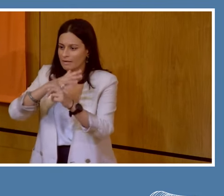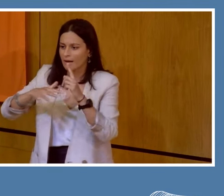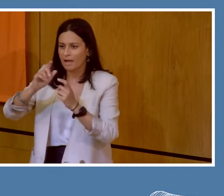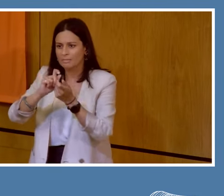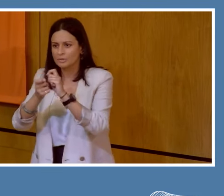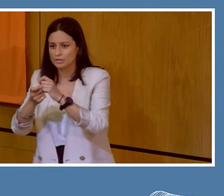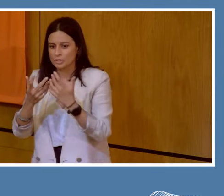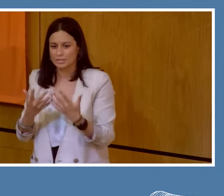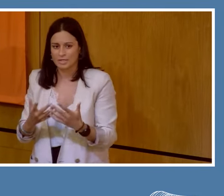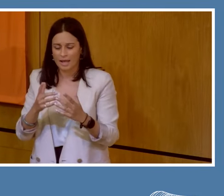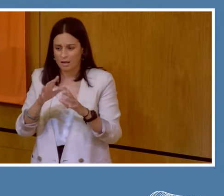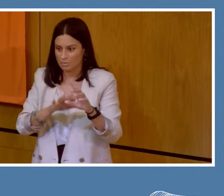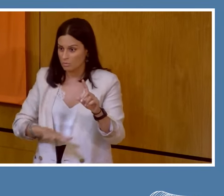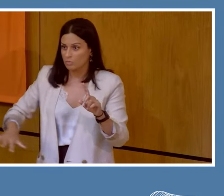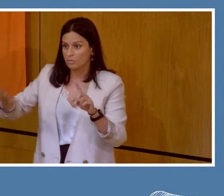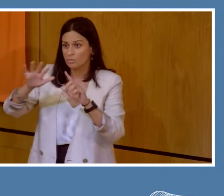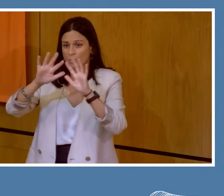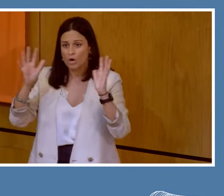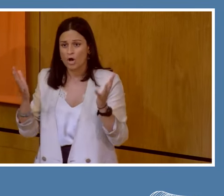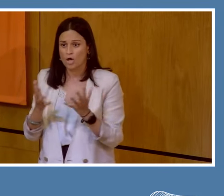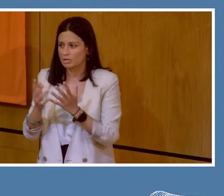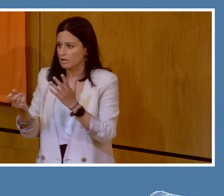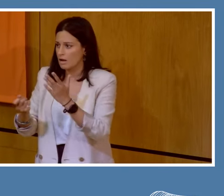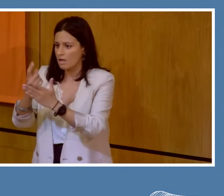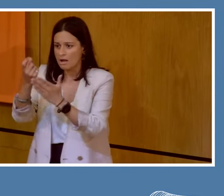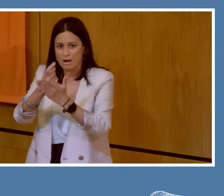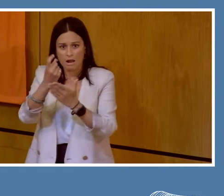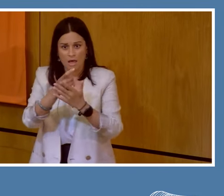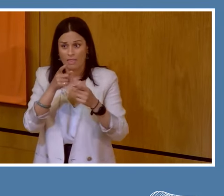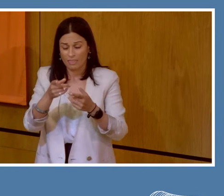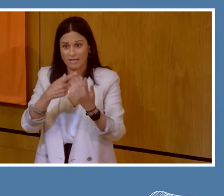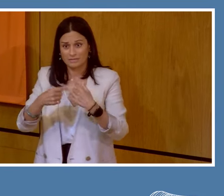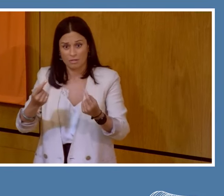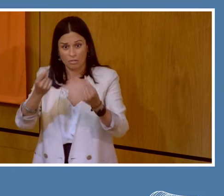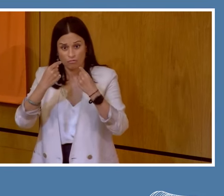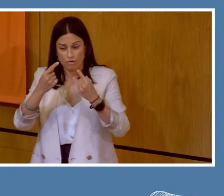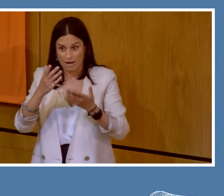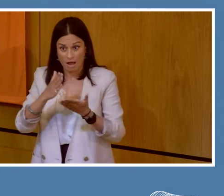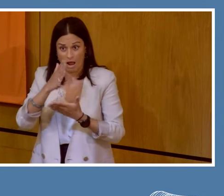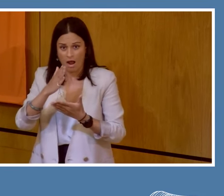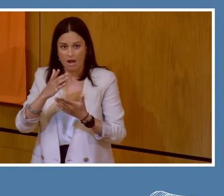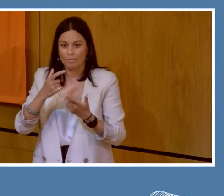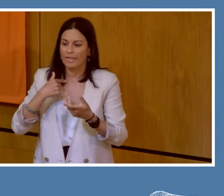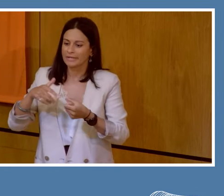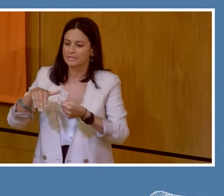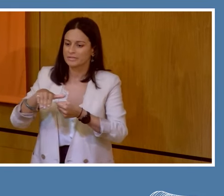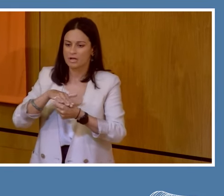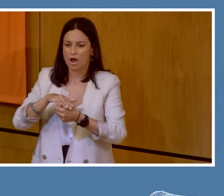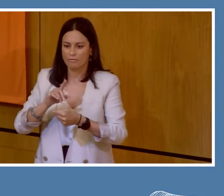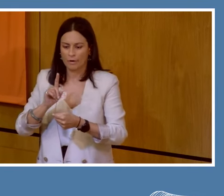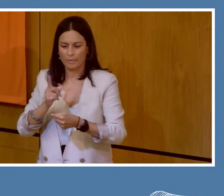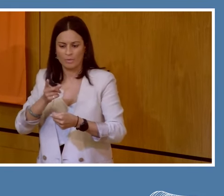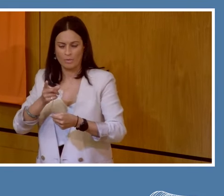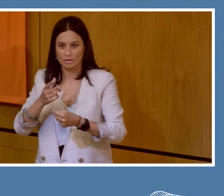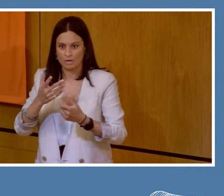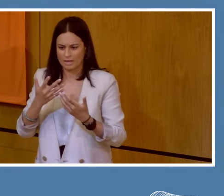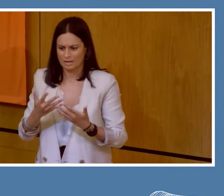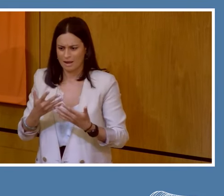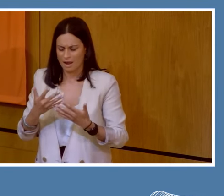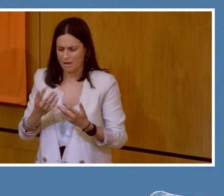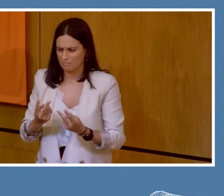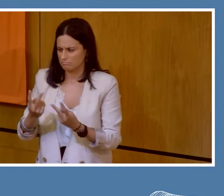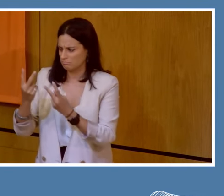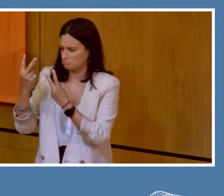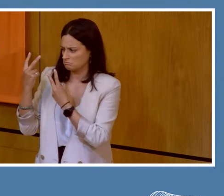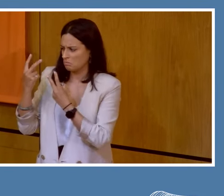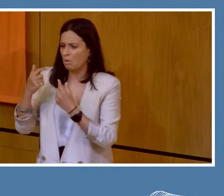in every region and we are facing an existential threat. And this is not just a scenario which, until recently, we